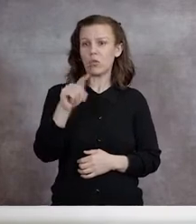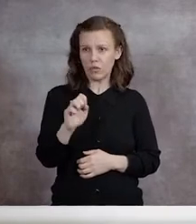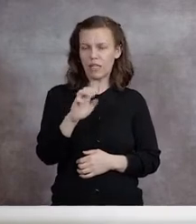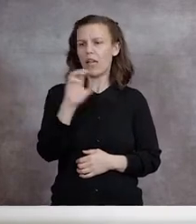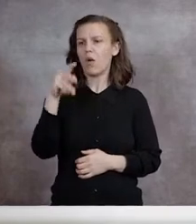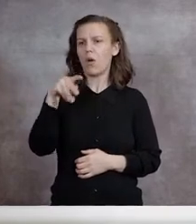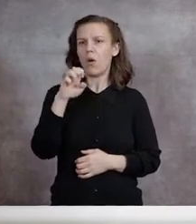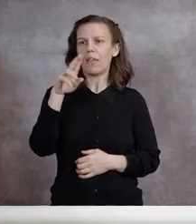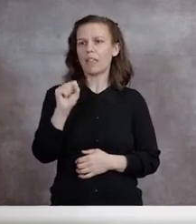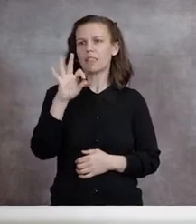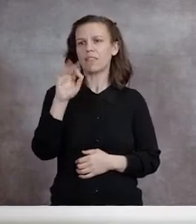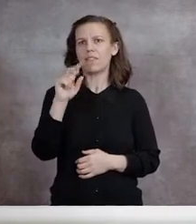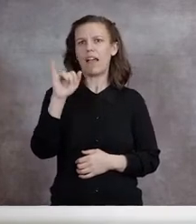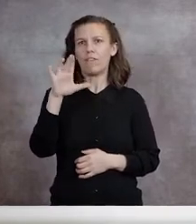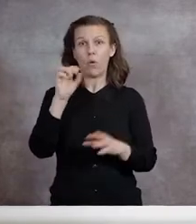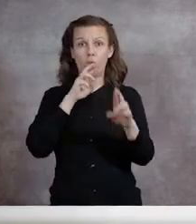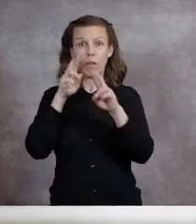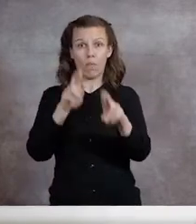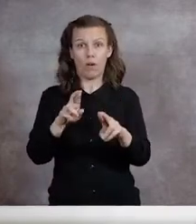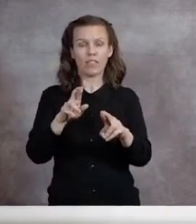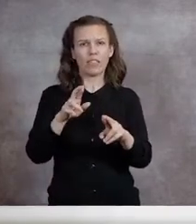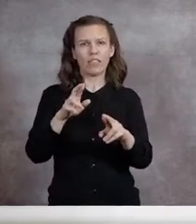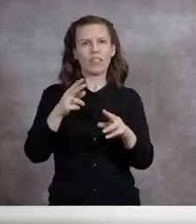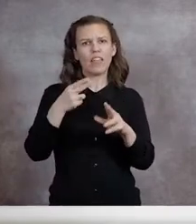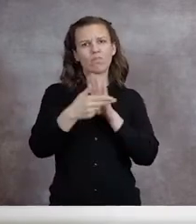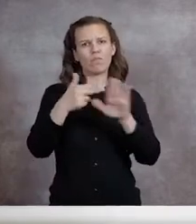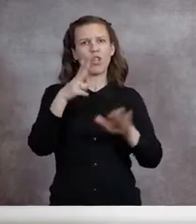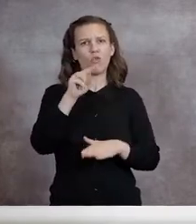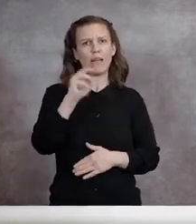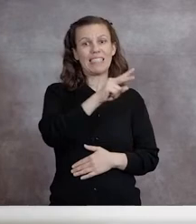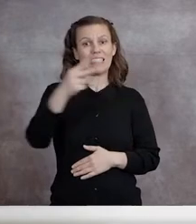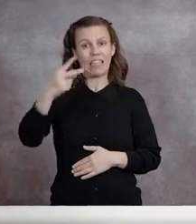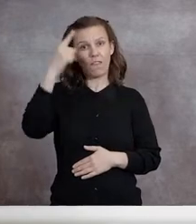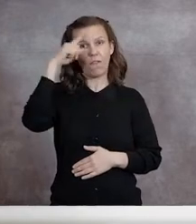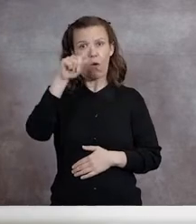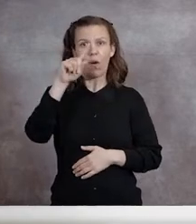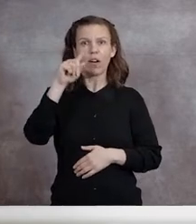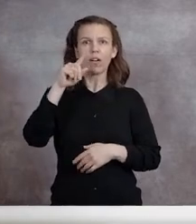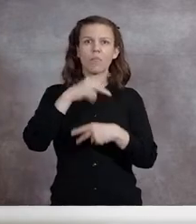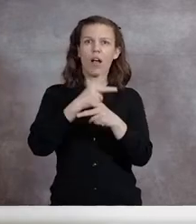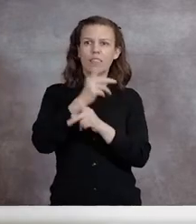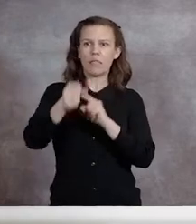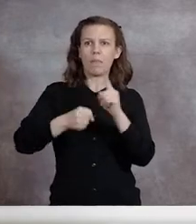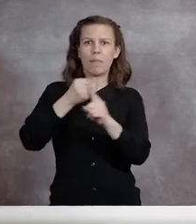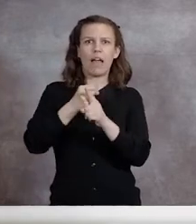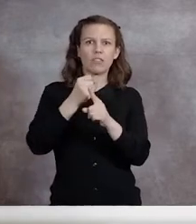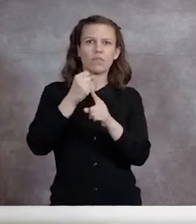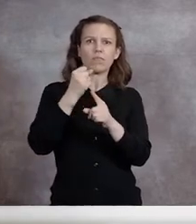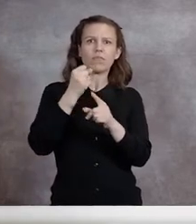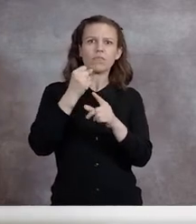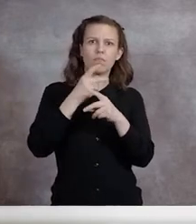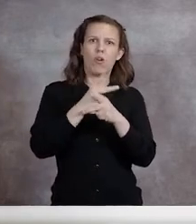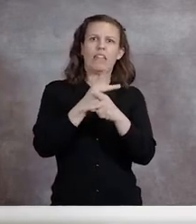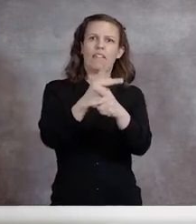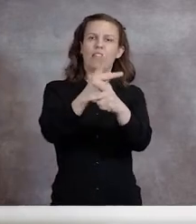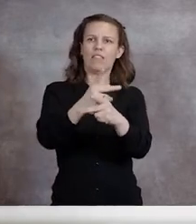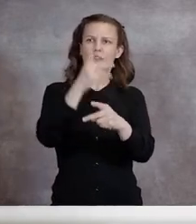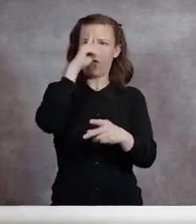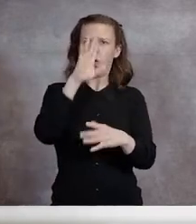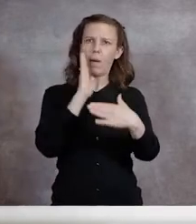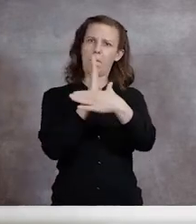Fabio report ranked UNM second for innovation impact productivity among mid-sized research universities.